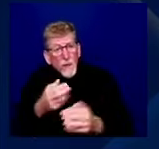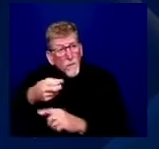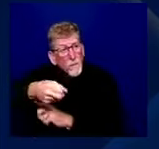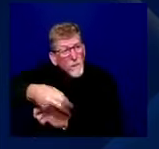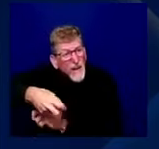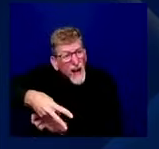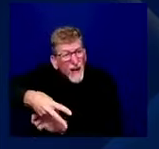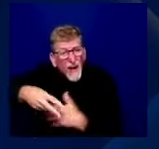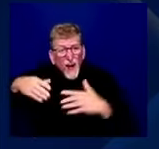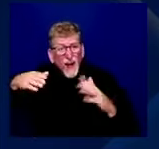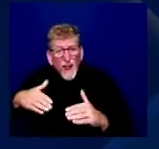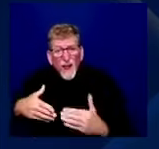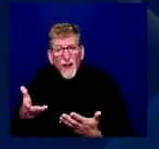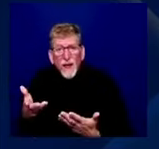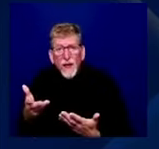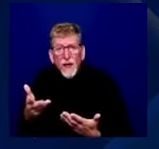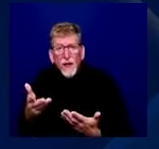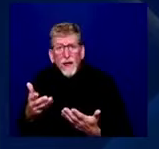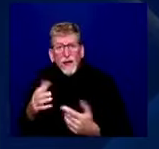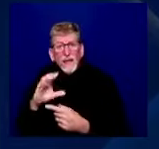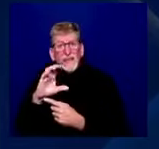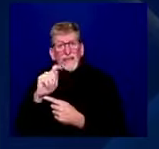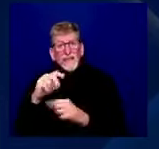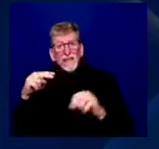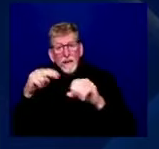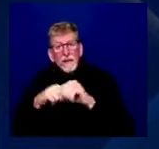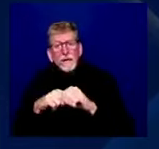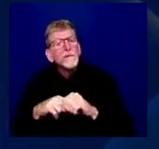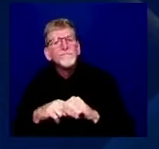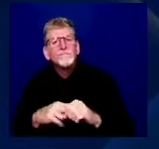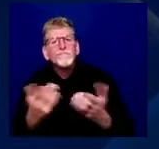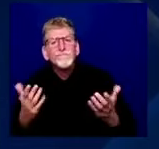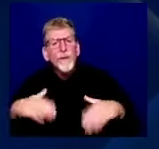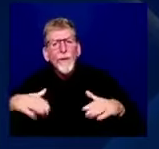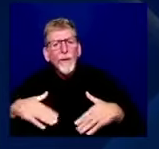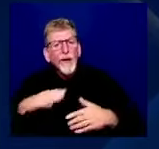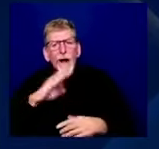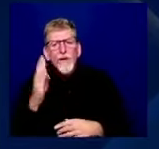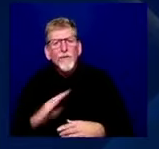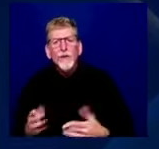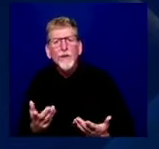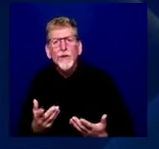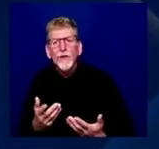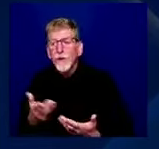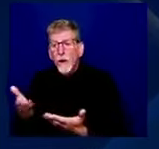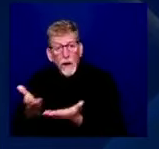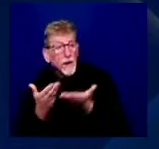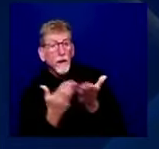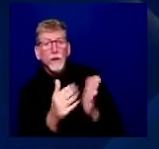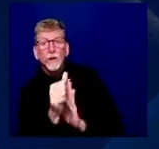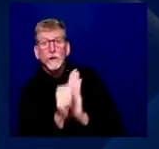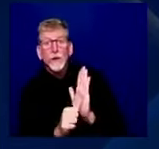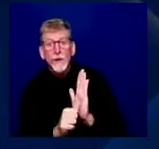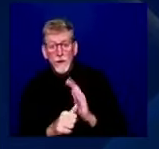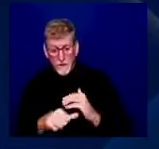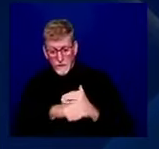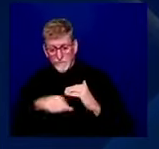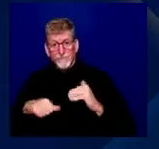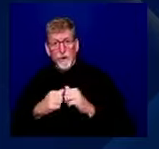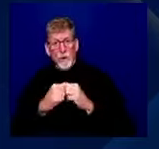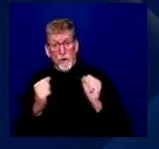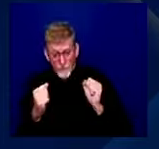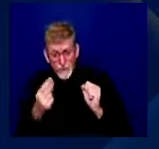And that CT scan never took place. And by the time they took her back to surgery, and they opened her up, there were three